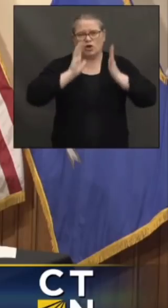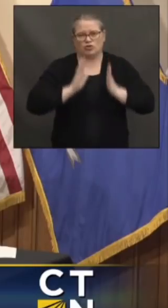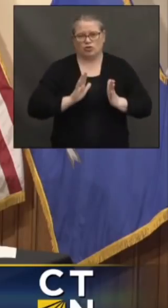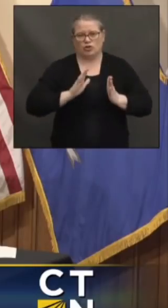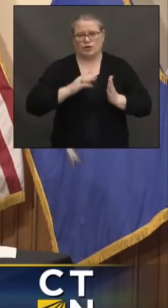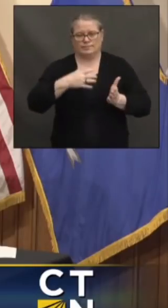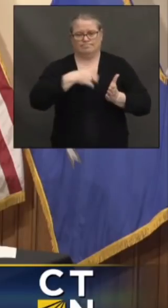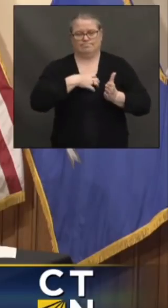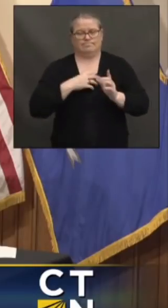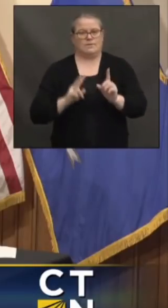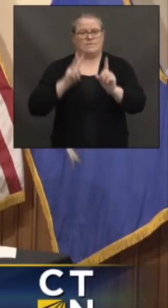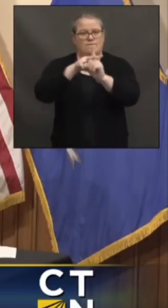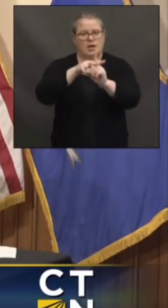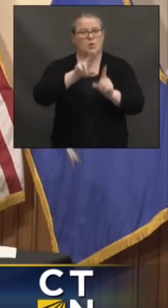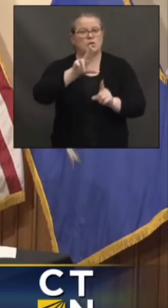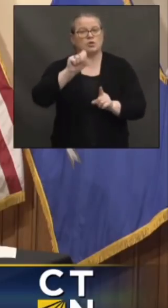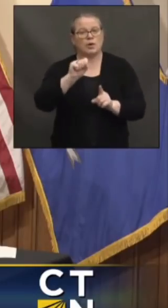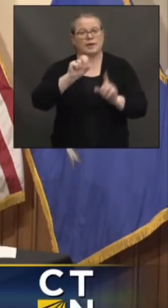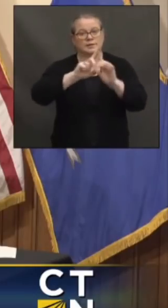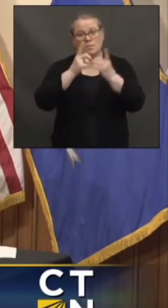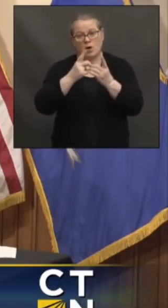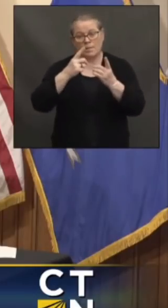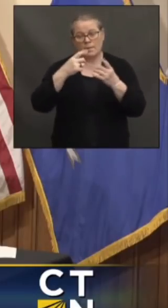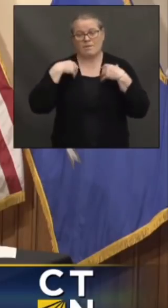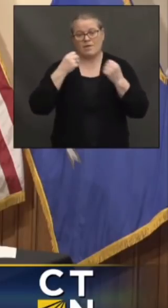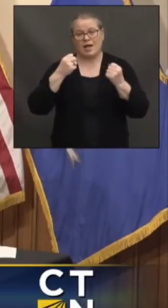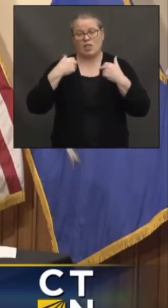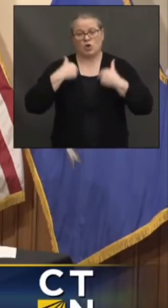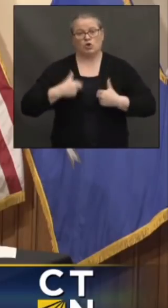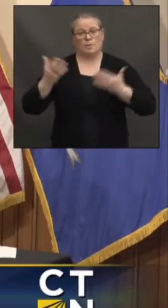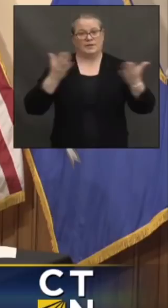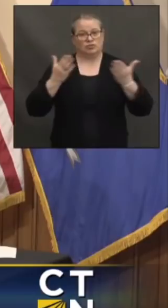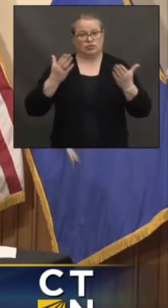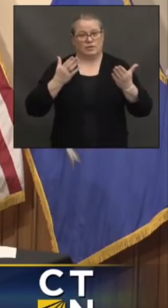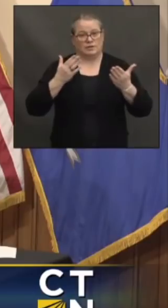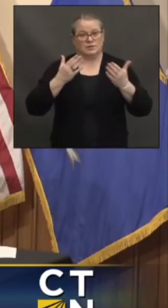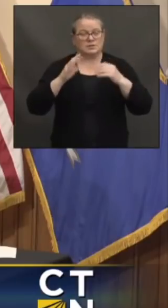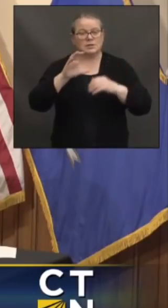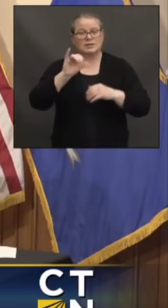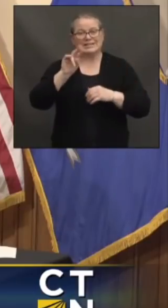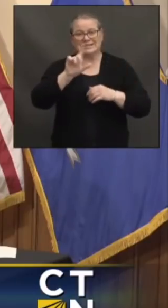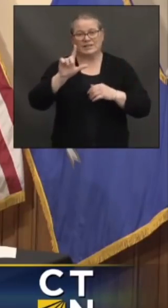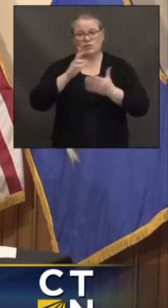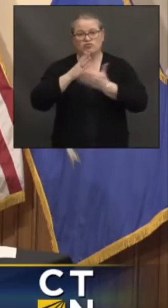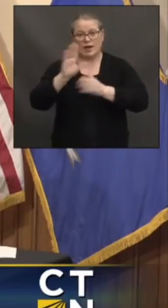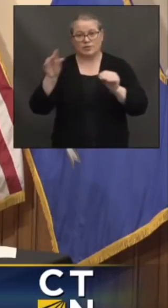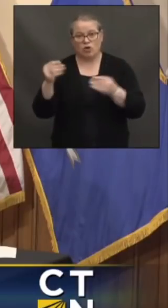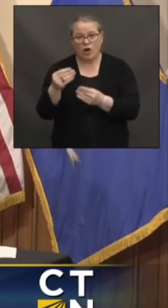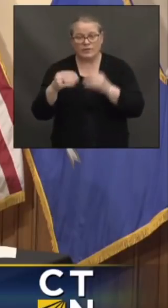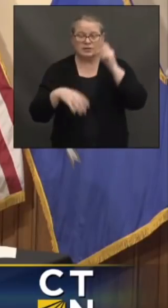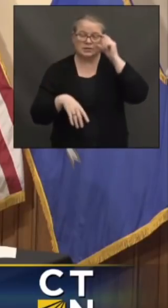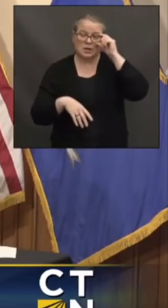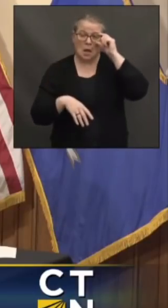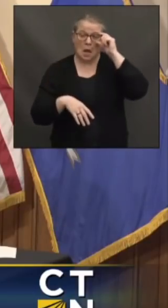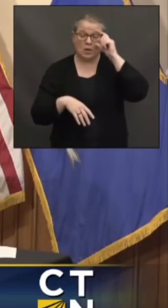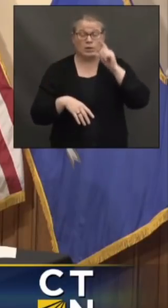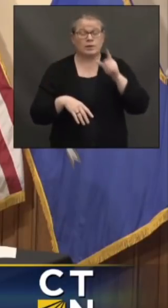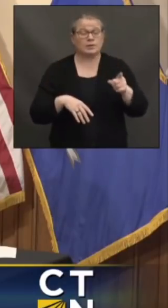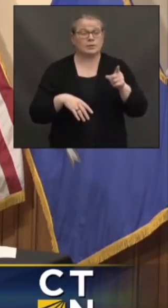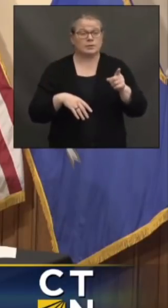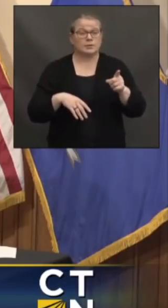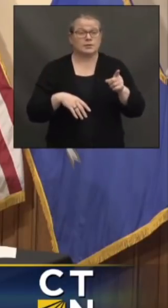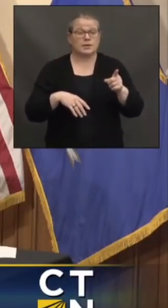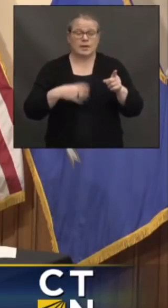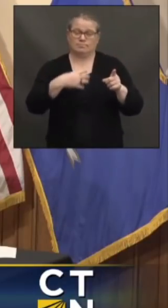Human Services Civil Rights Office basically alleging that your sort of age-based vaccine